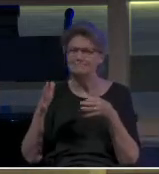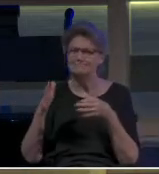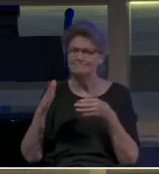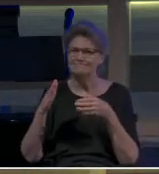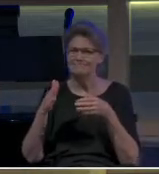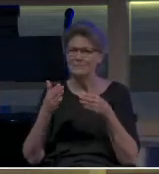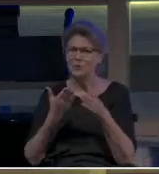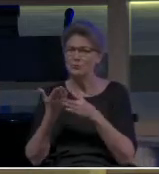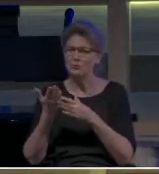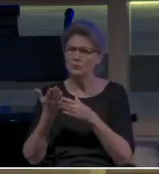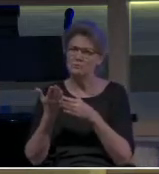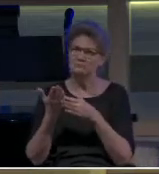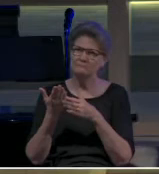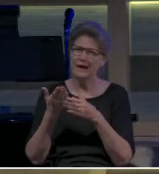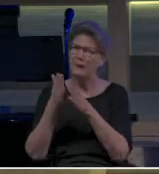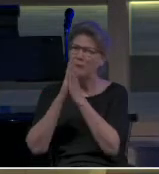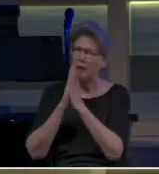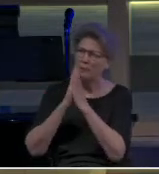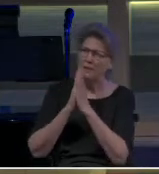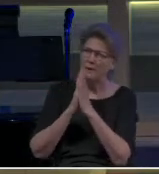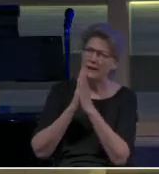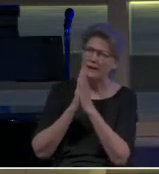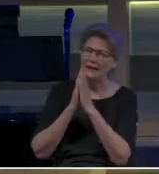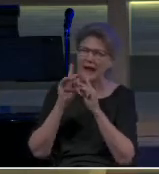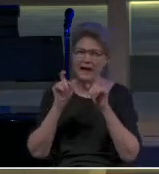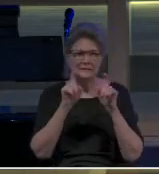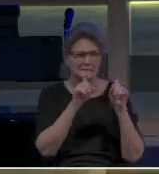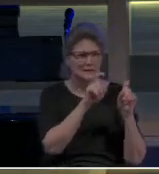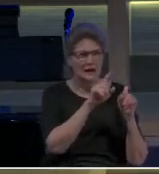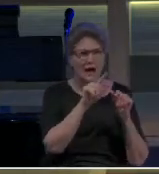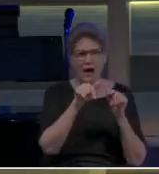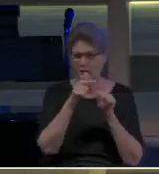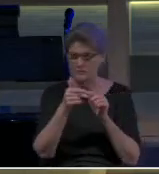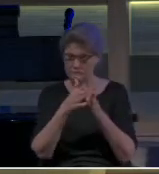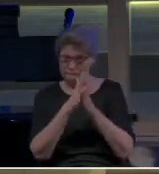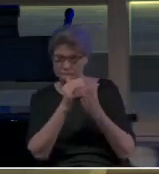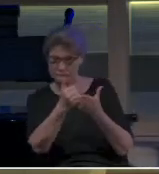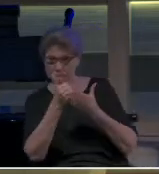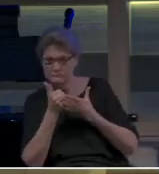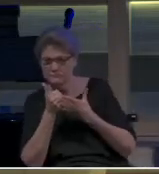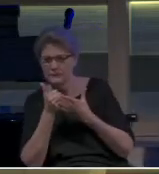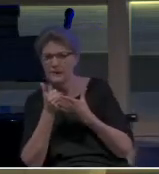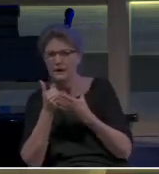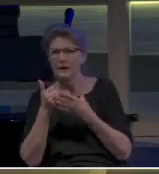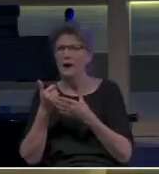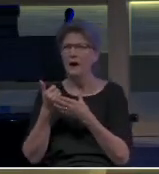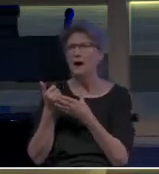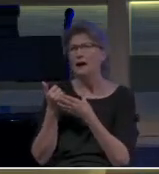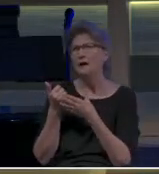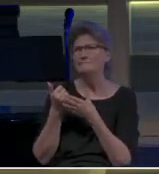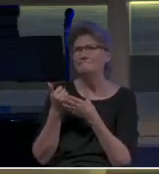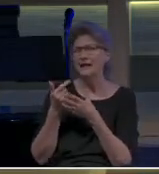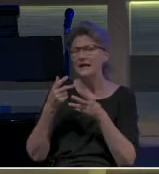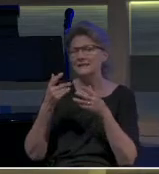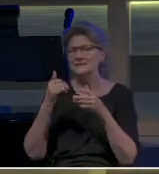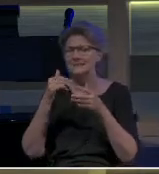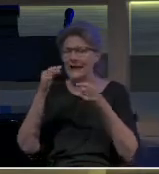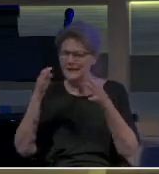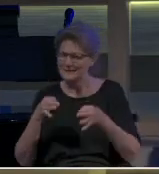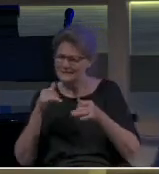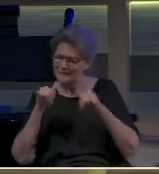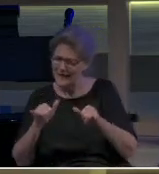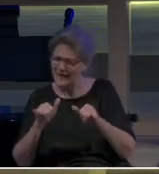after praying about it and asking others to pray along with me, I decided to stay in the New Covenant Scriptures.